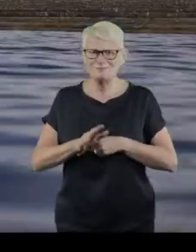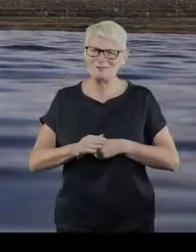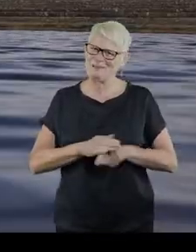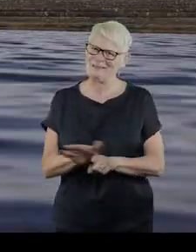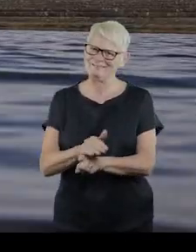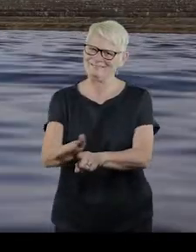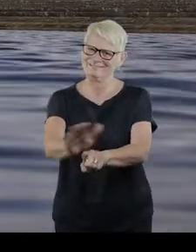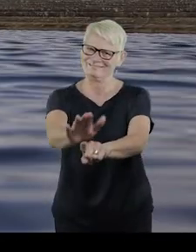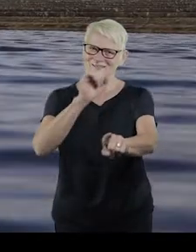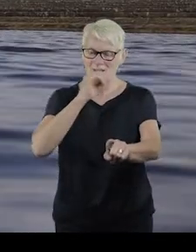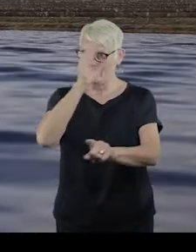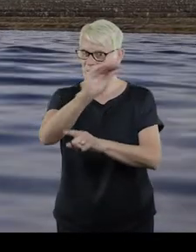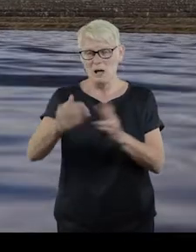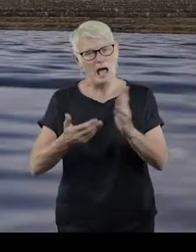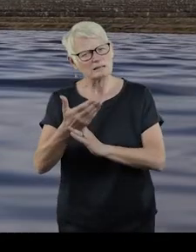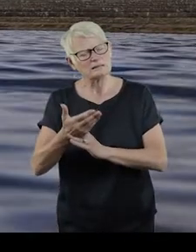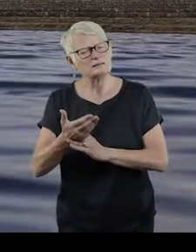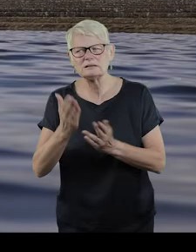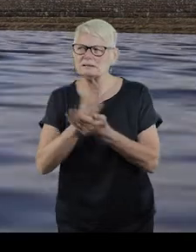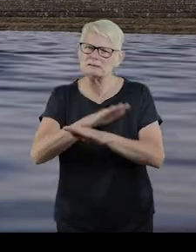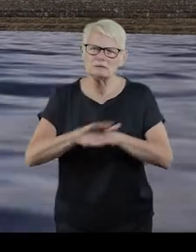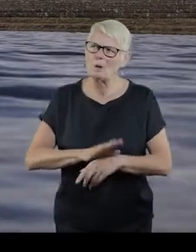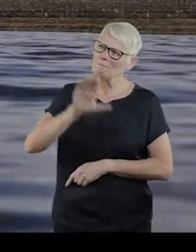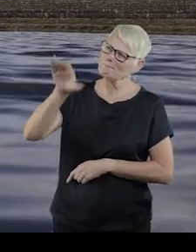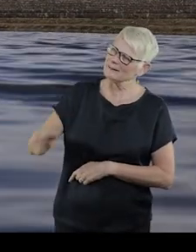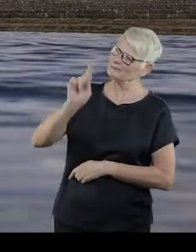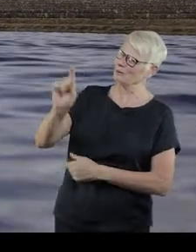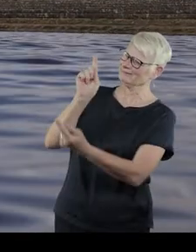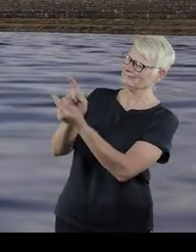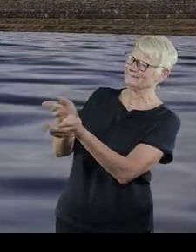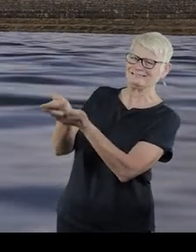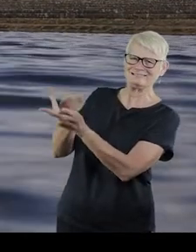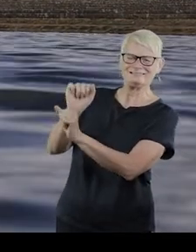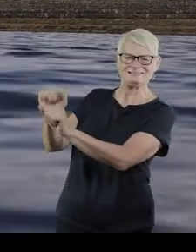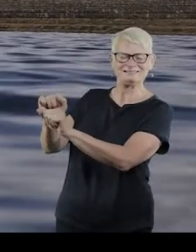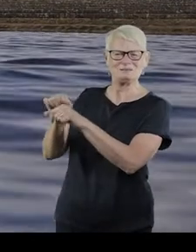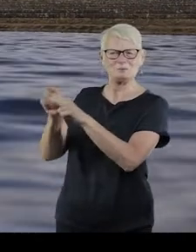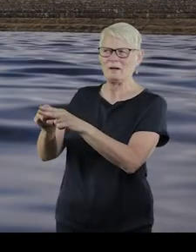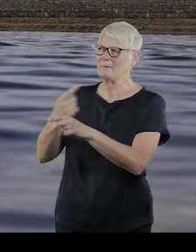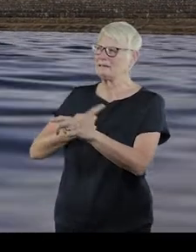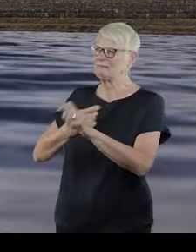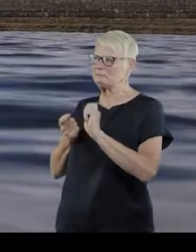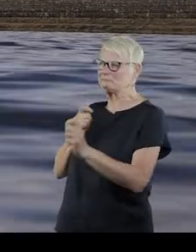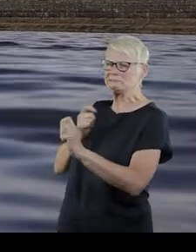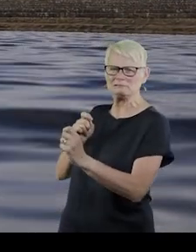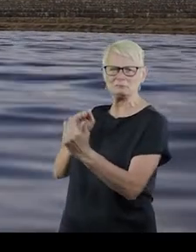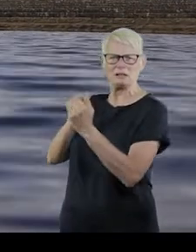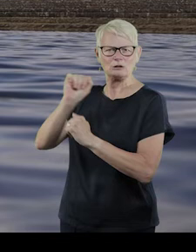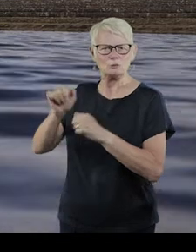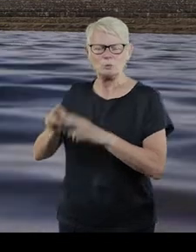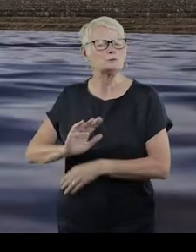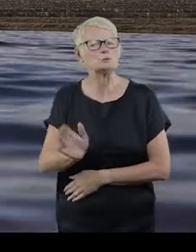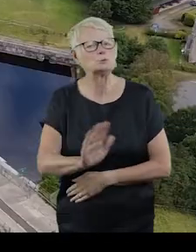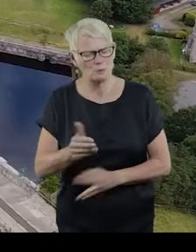linear. Spoiler alert. Access is not meeting where you are and folding into shapes I do not understand.